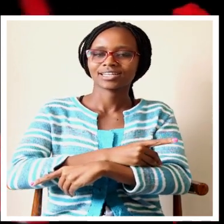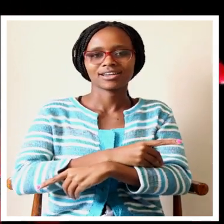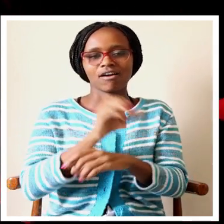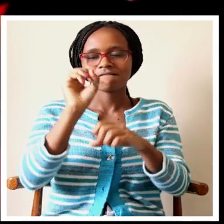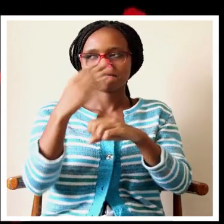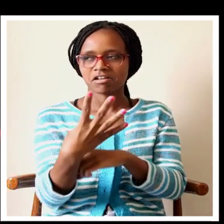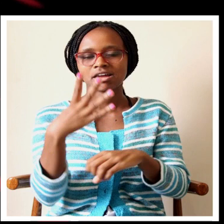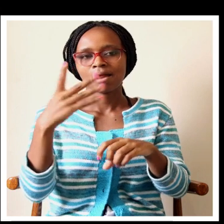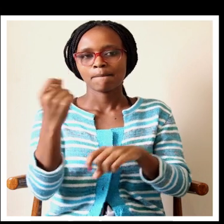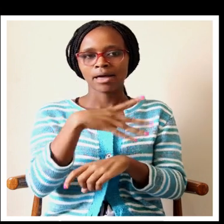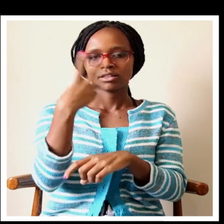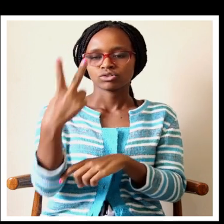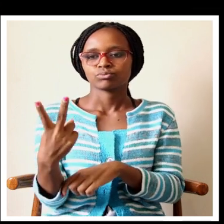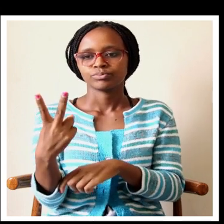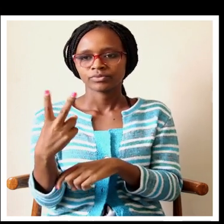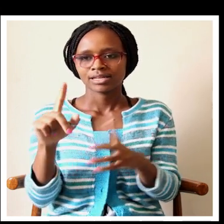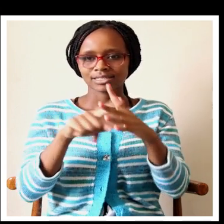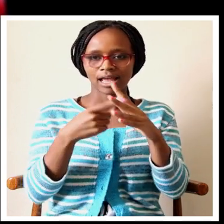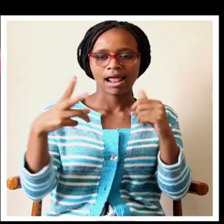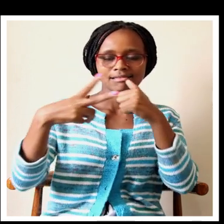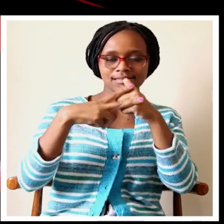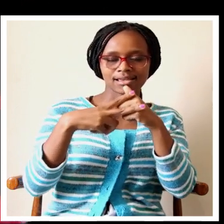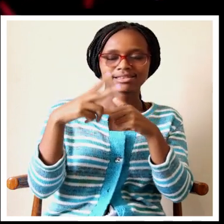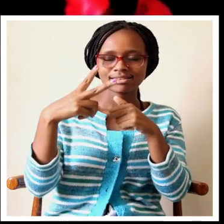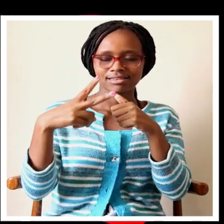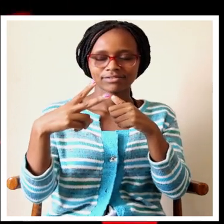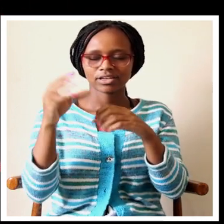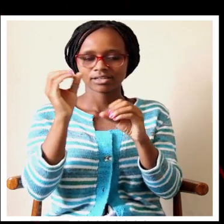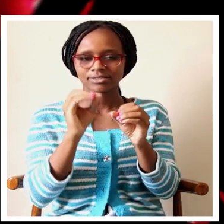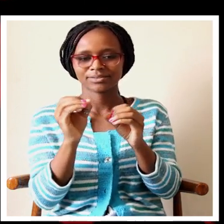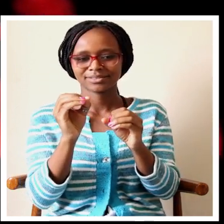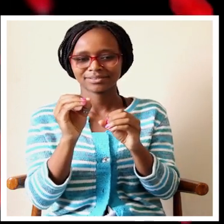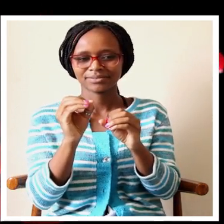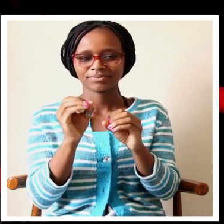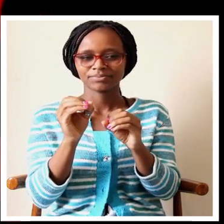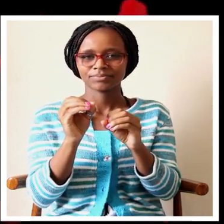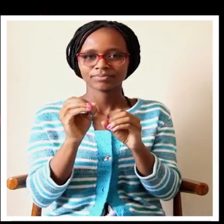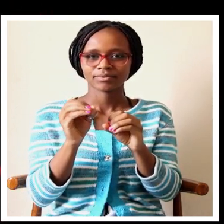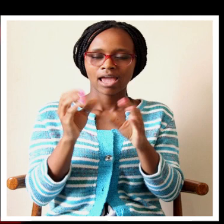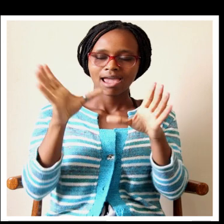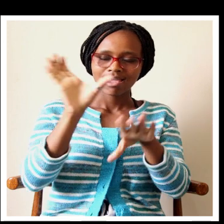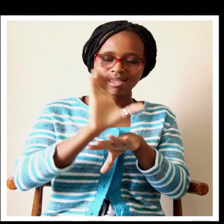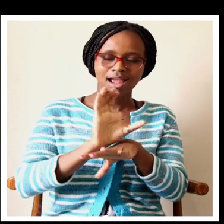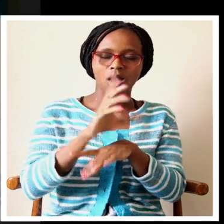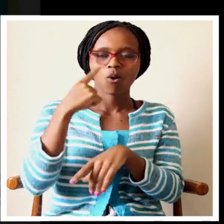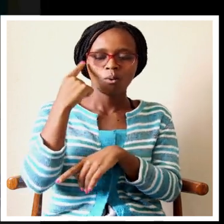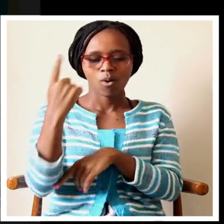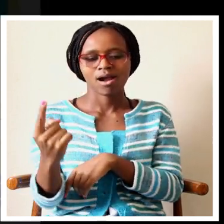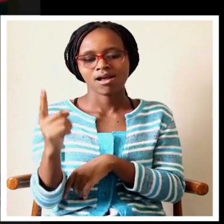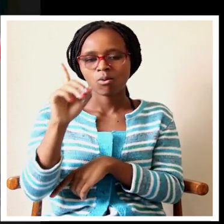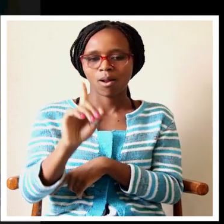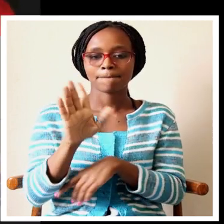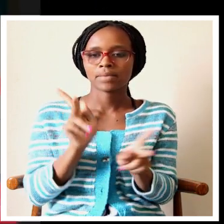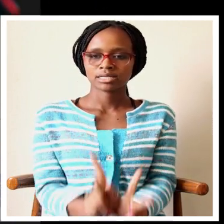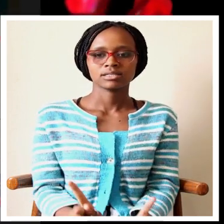14th of February 2020, starting from 7 p.m. at Zimmerman Church Annex. Charges are 1,000 per head. For more